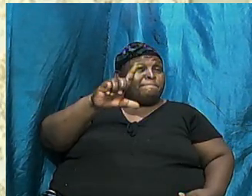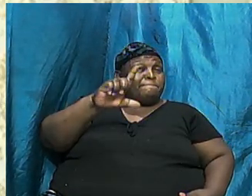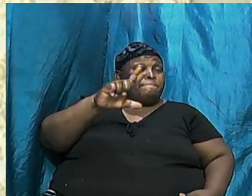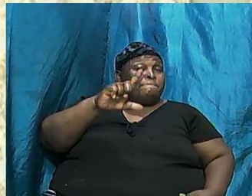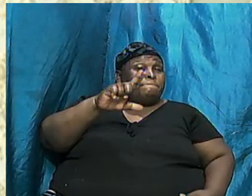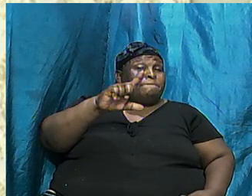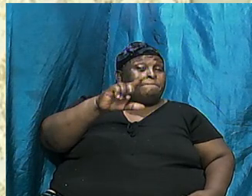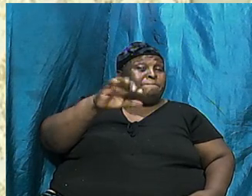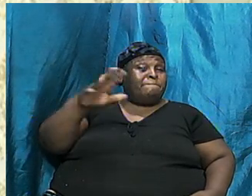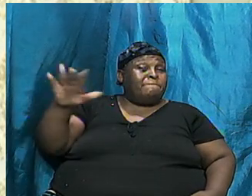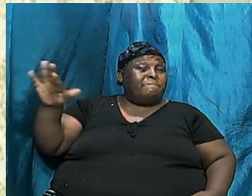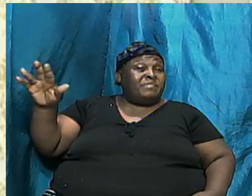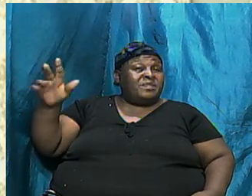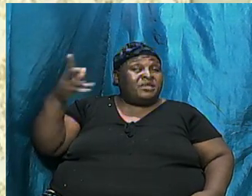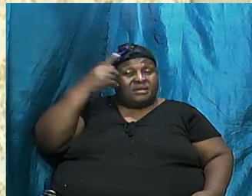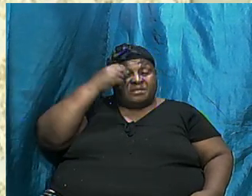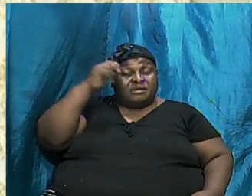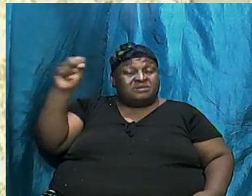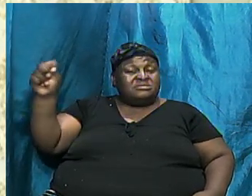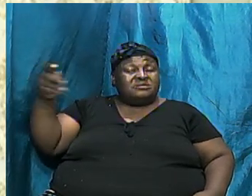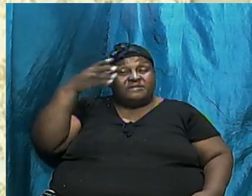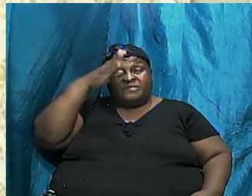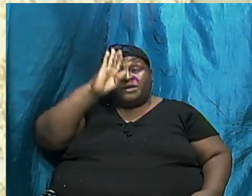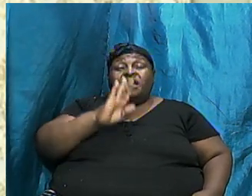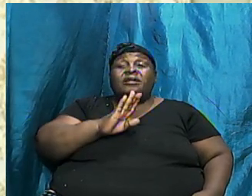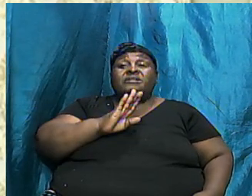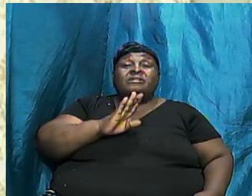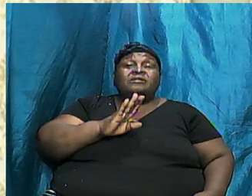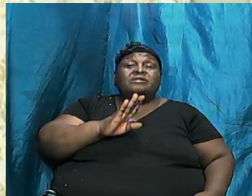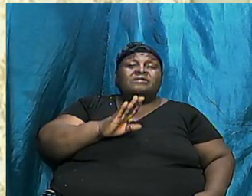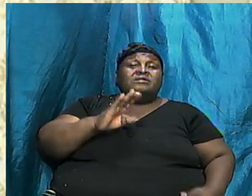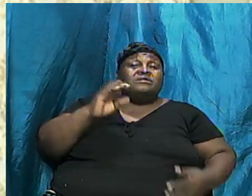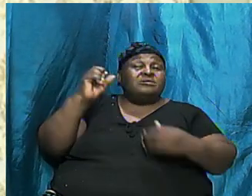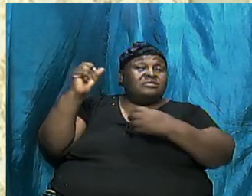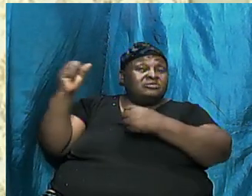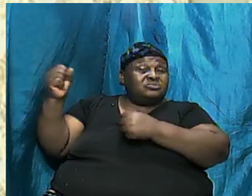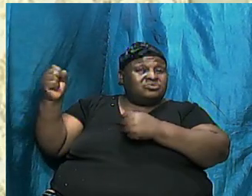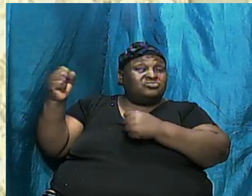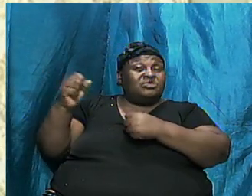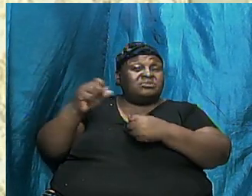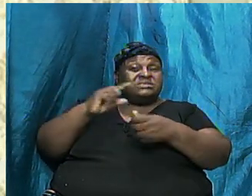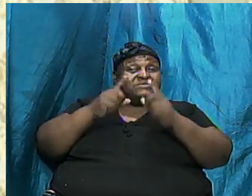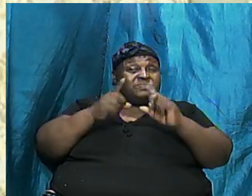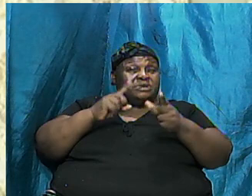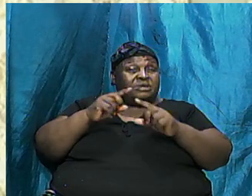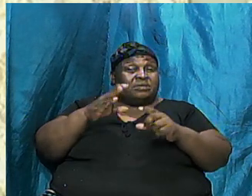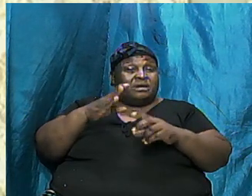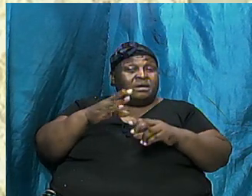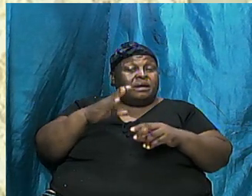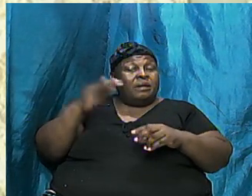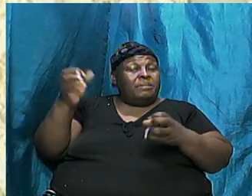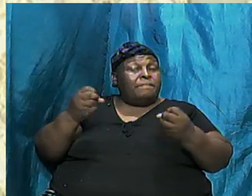A Theophany Of God But There Is Strong Arguments By Many That